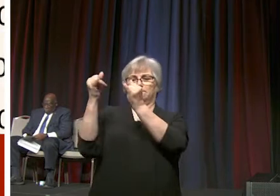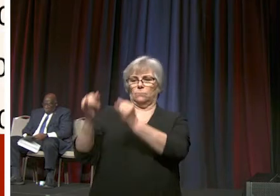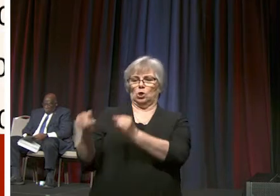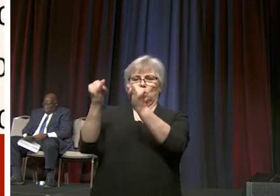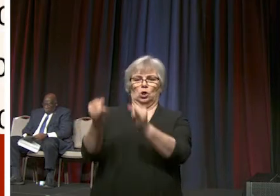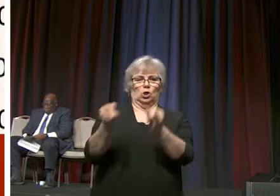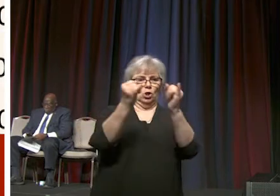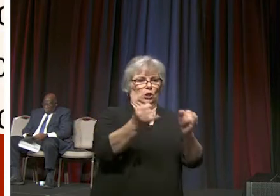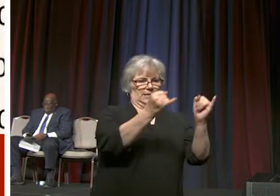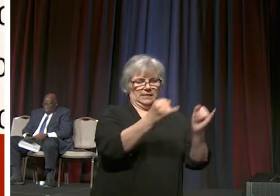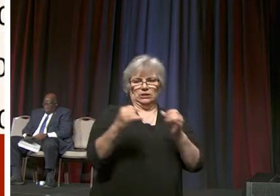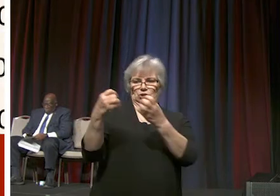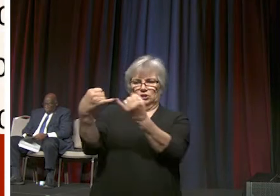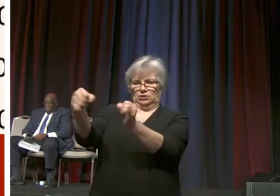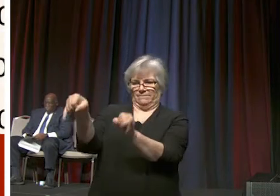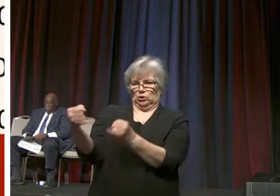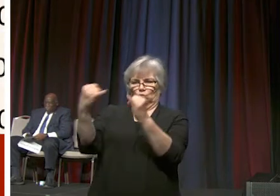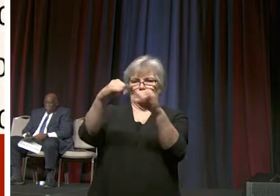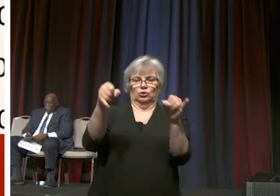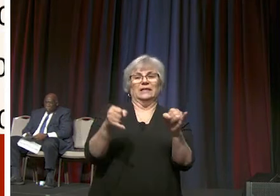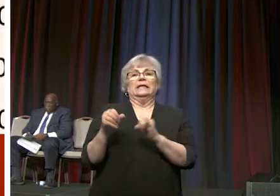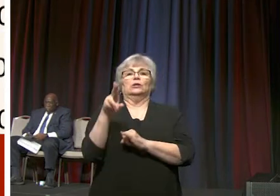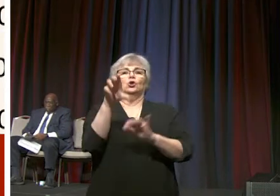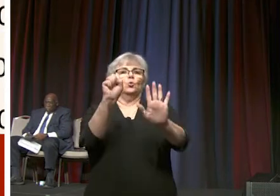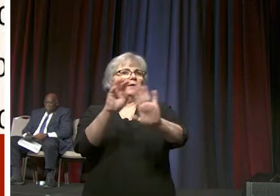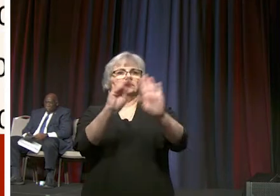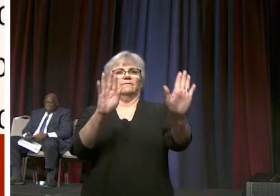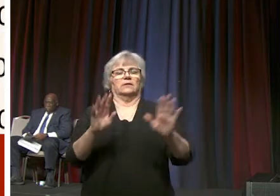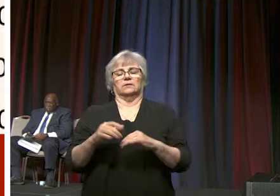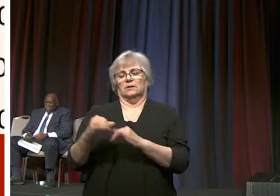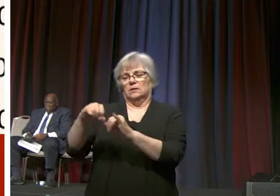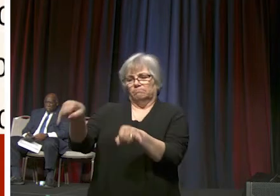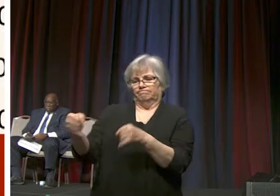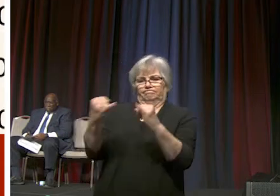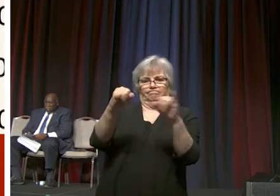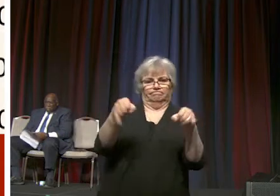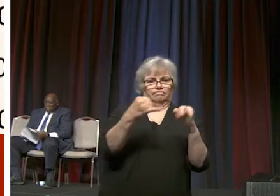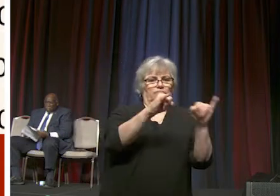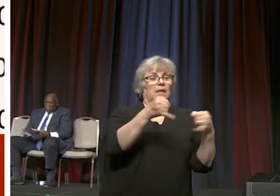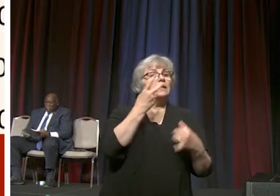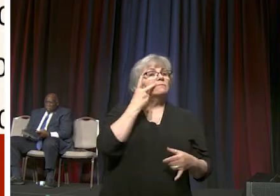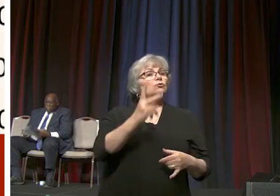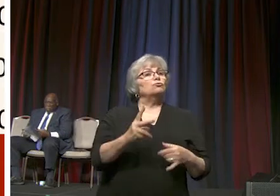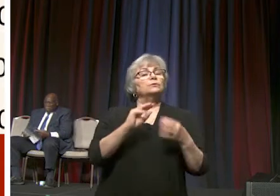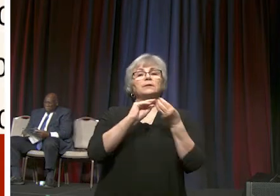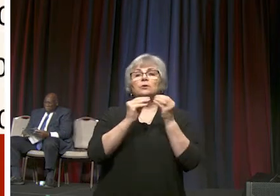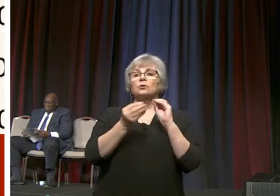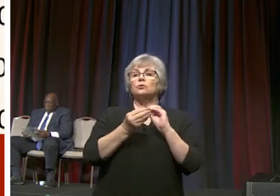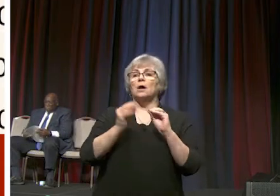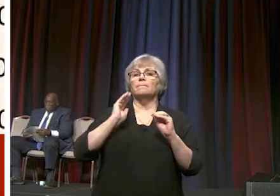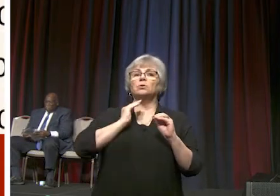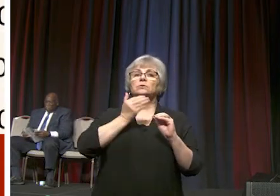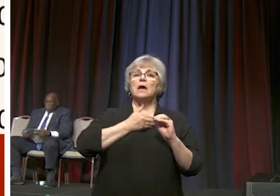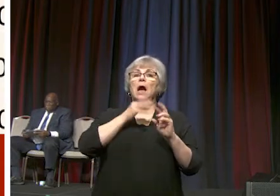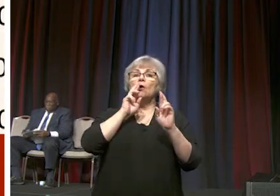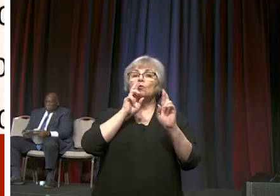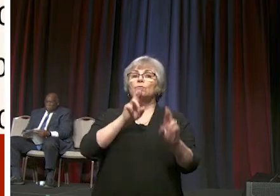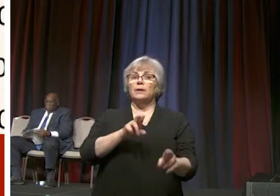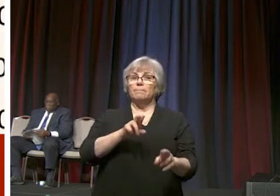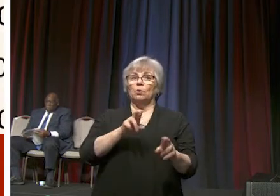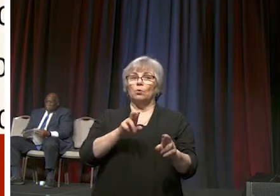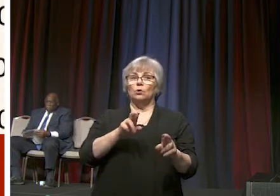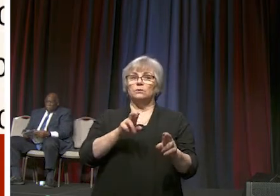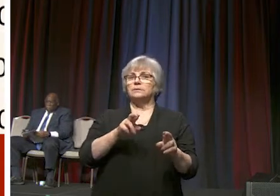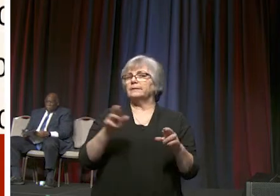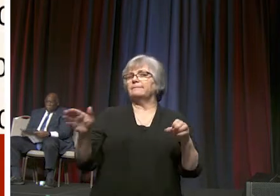just jurisdictions within the united states obviously and if you look at those numbers our report that sets these out